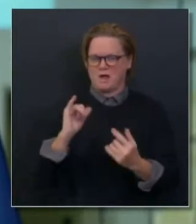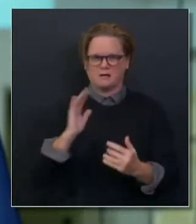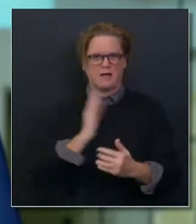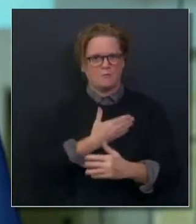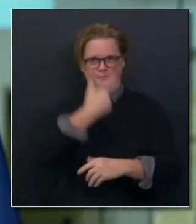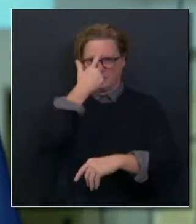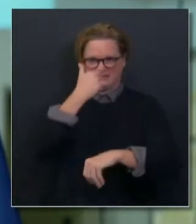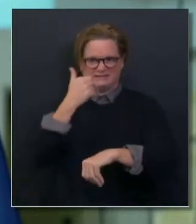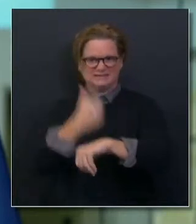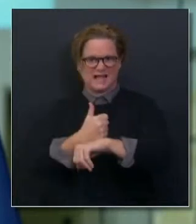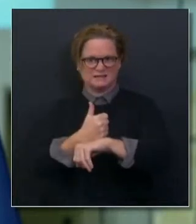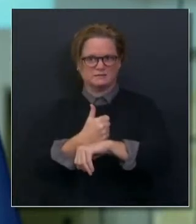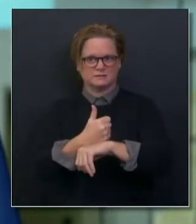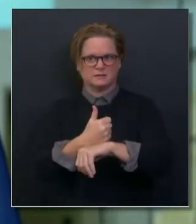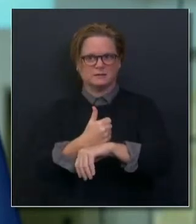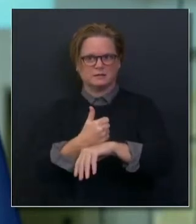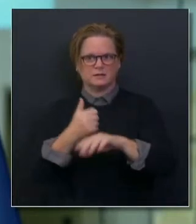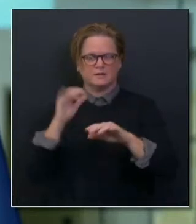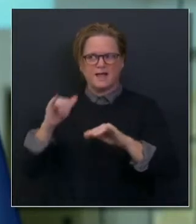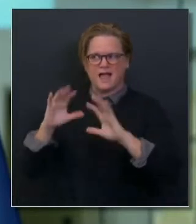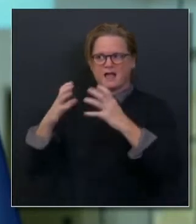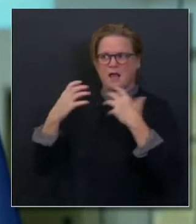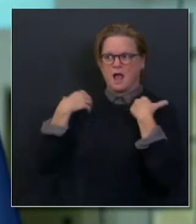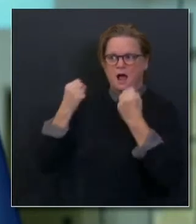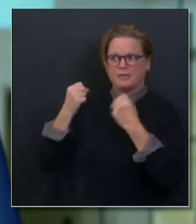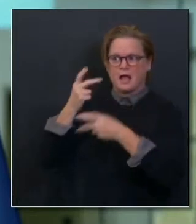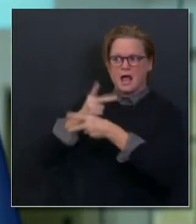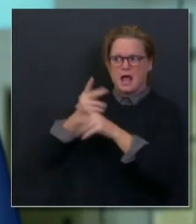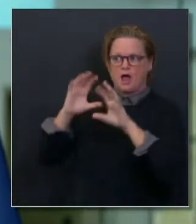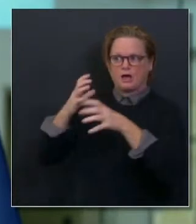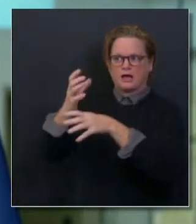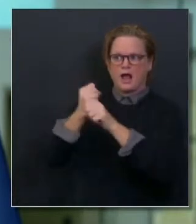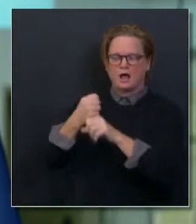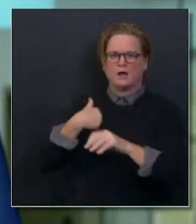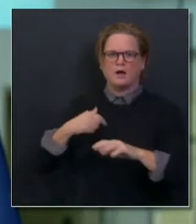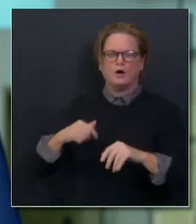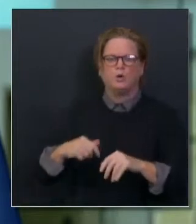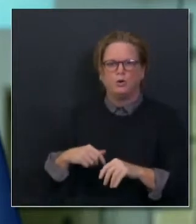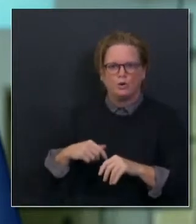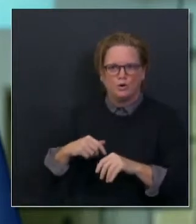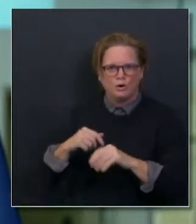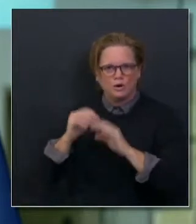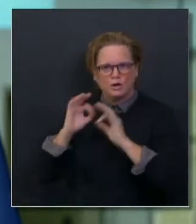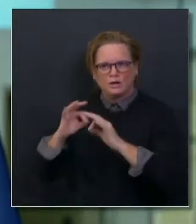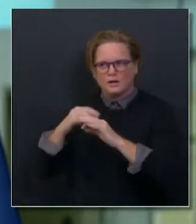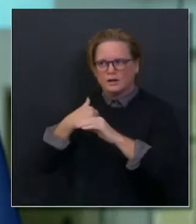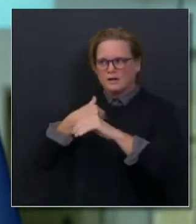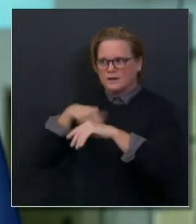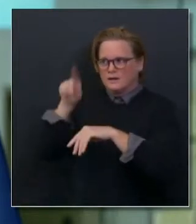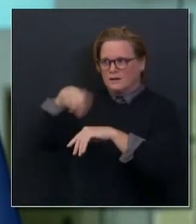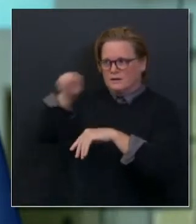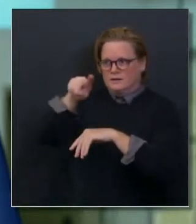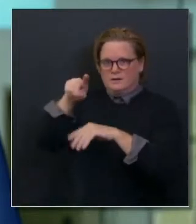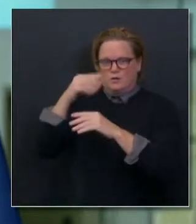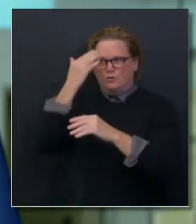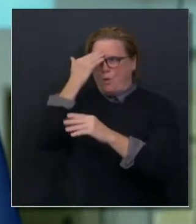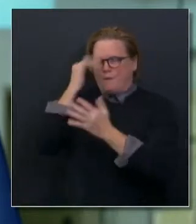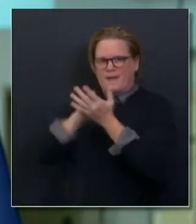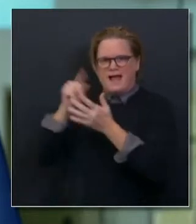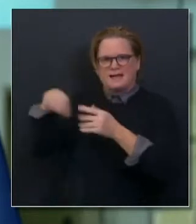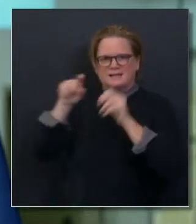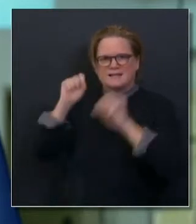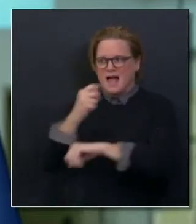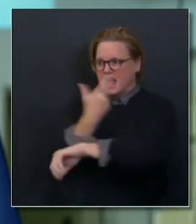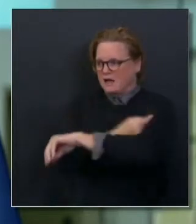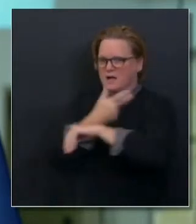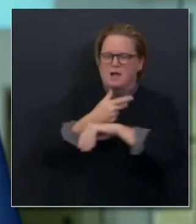the entire team that is critically attending to the needs of those most at risk.